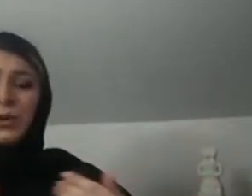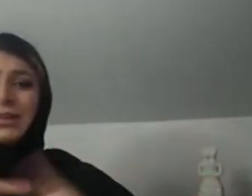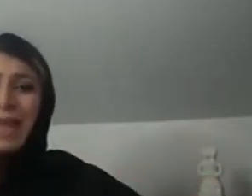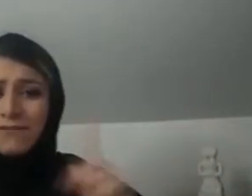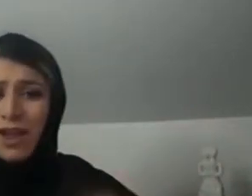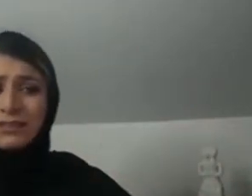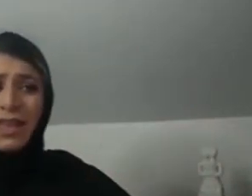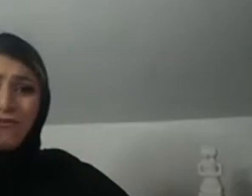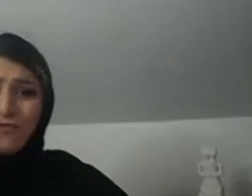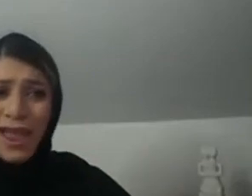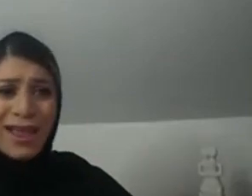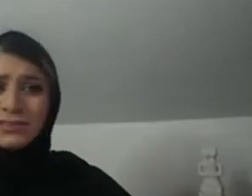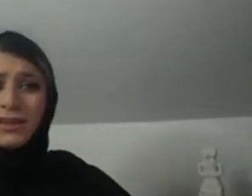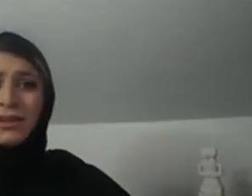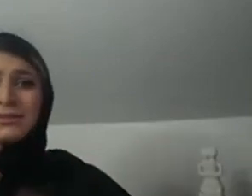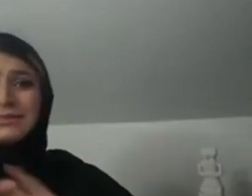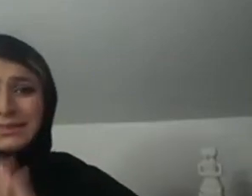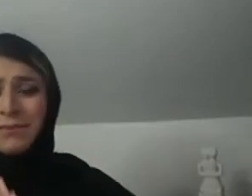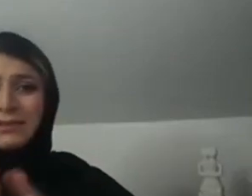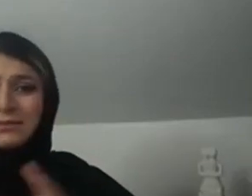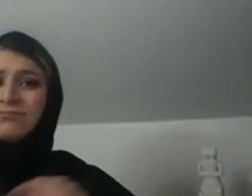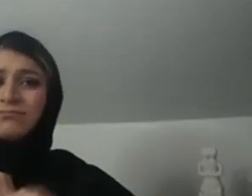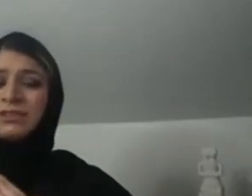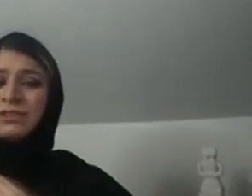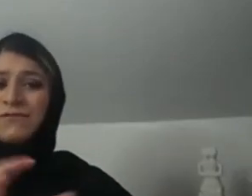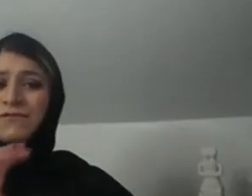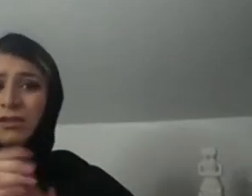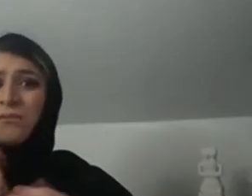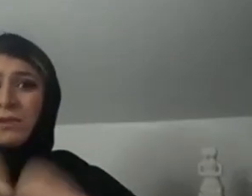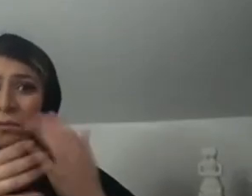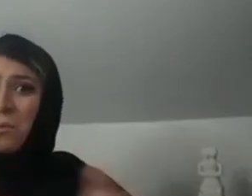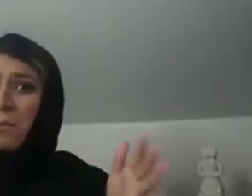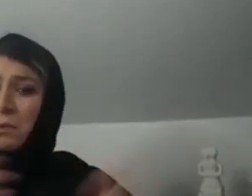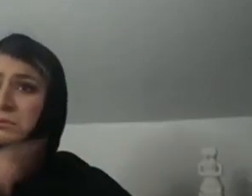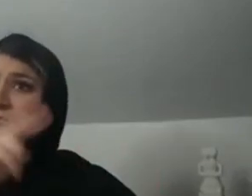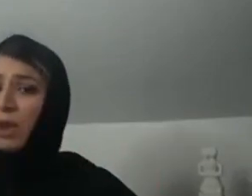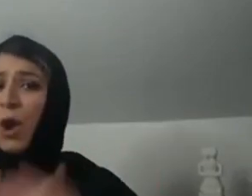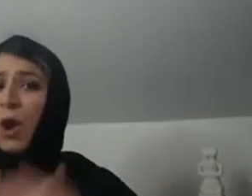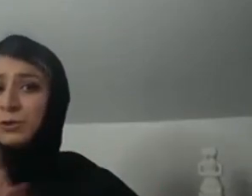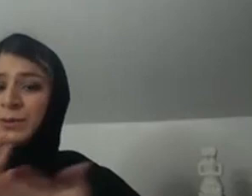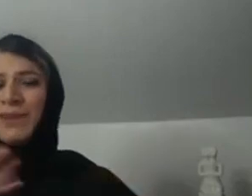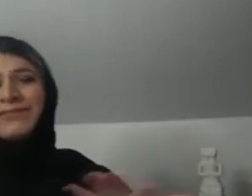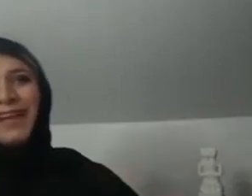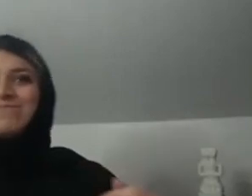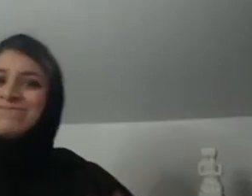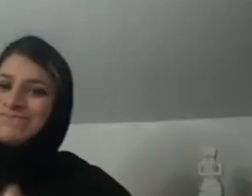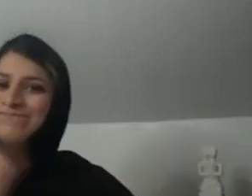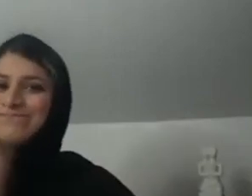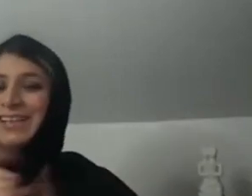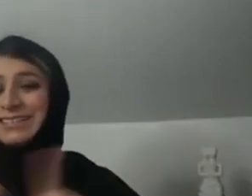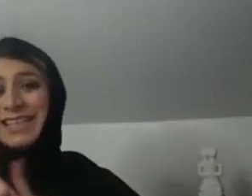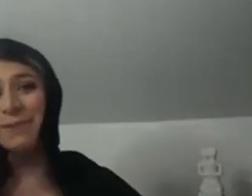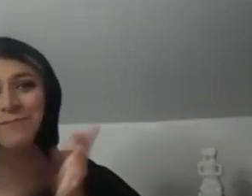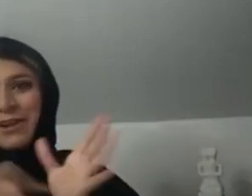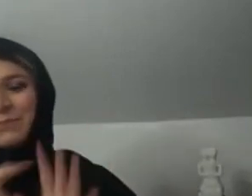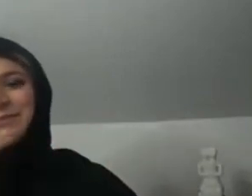popular. I think it's become more generic, let's say, I think, uh, know, the art world is more inclusive for,